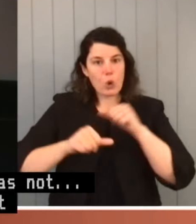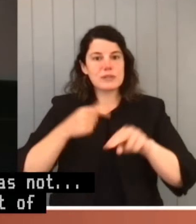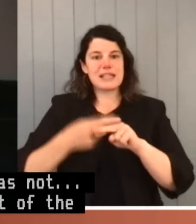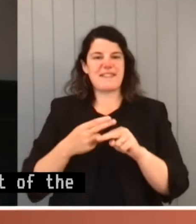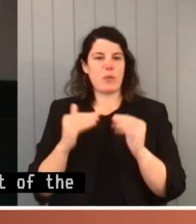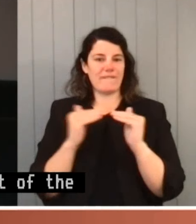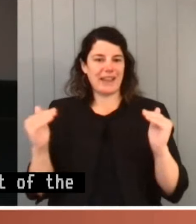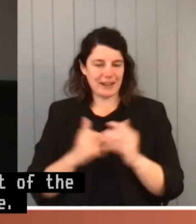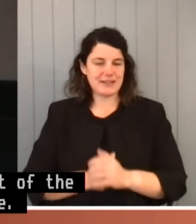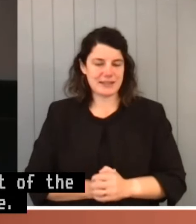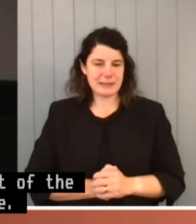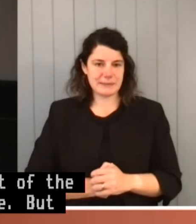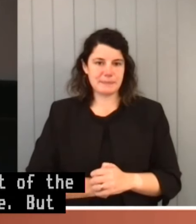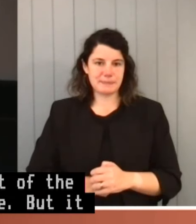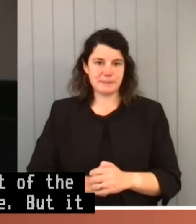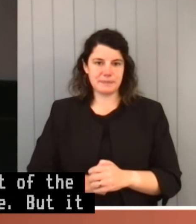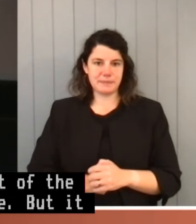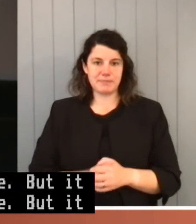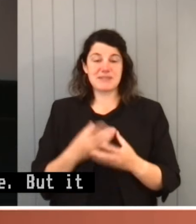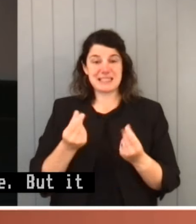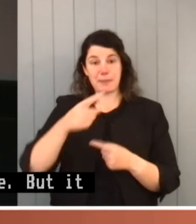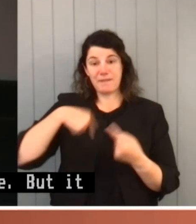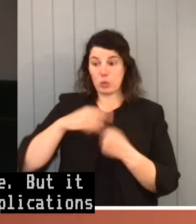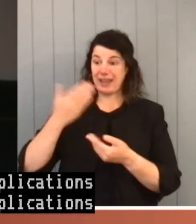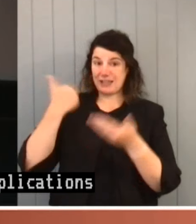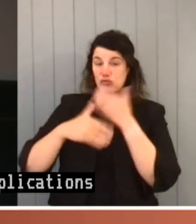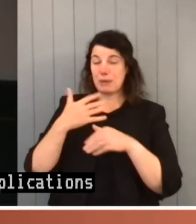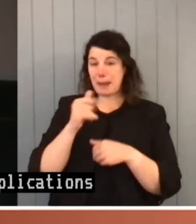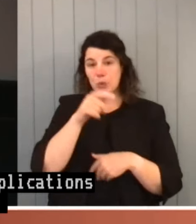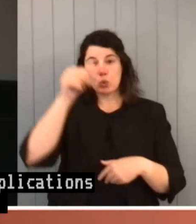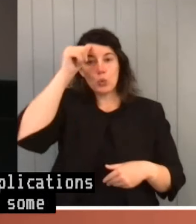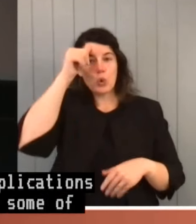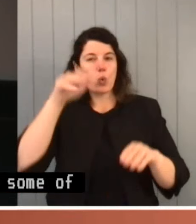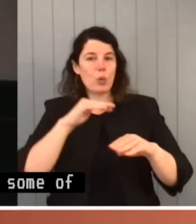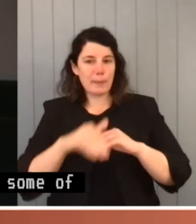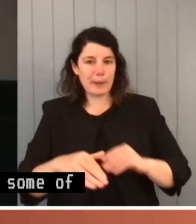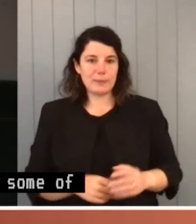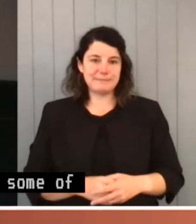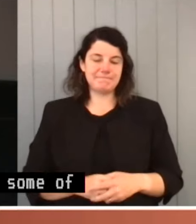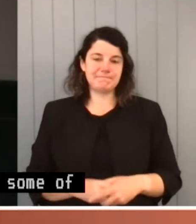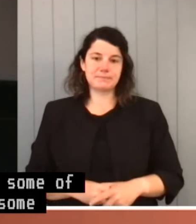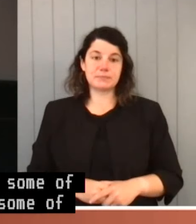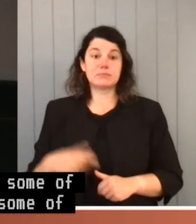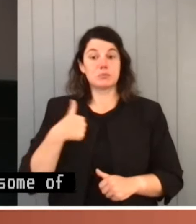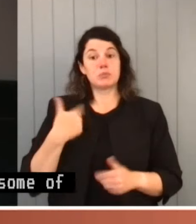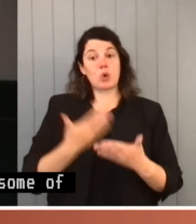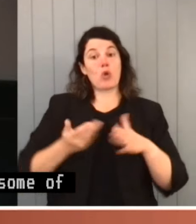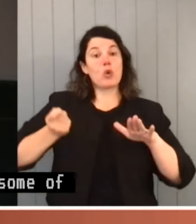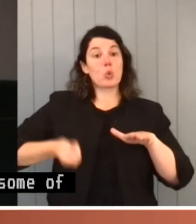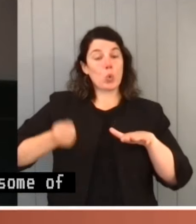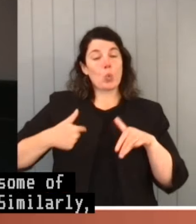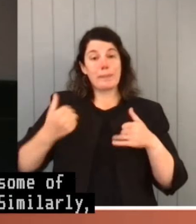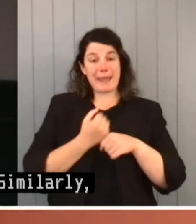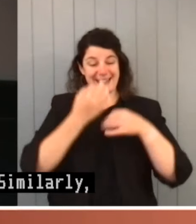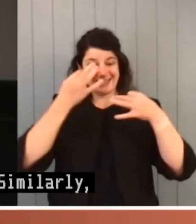of that decision with some of you, the history of which some of you may be familiar with. Similarly, when I was on the court, we made a decision about